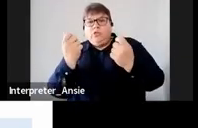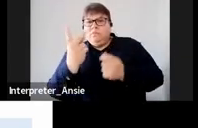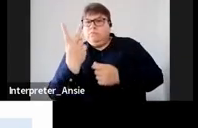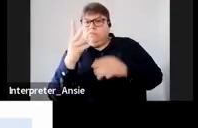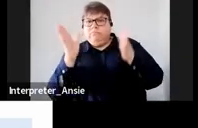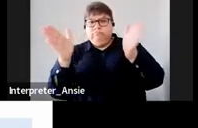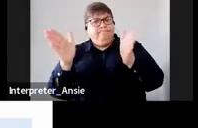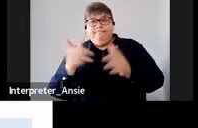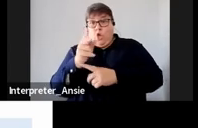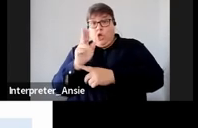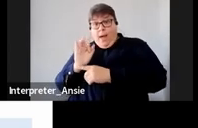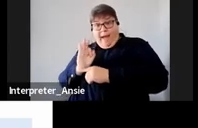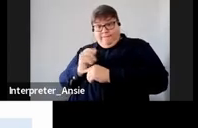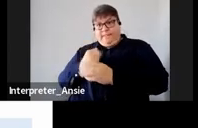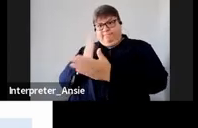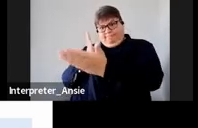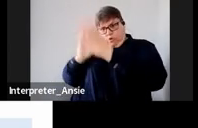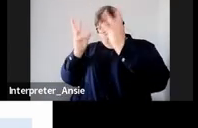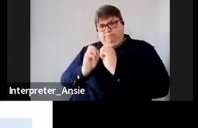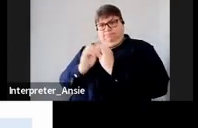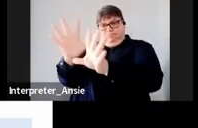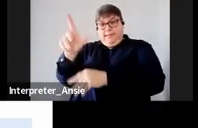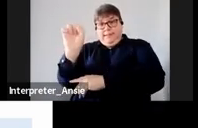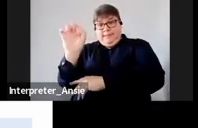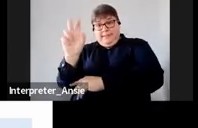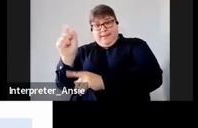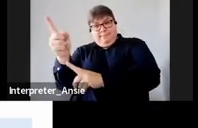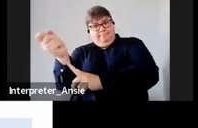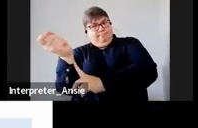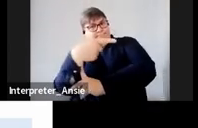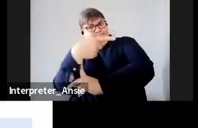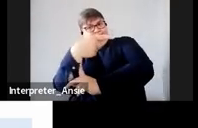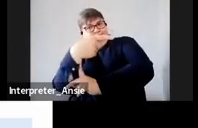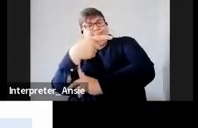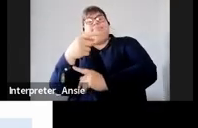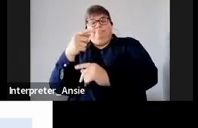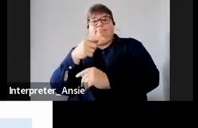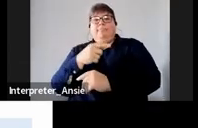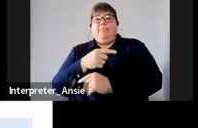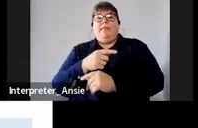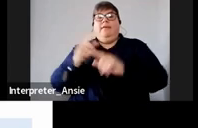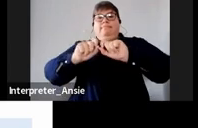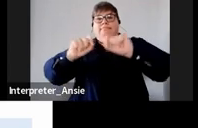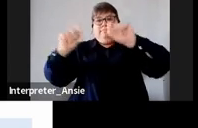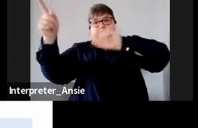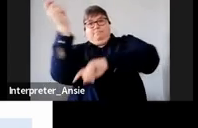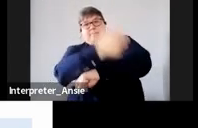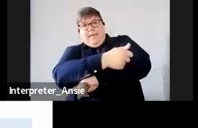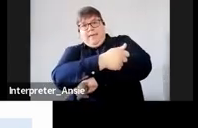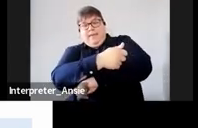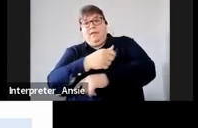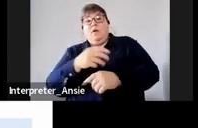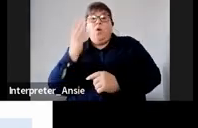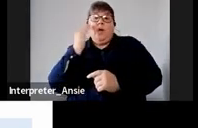for their employees and then it is shown or they've paid it over to Department of Labor coming to SARS when they submit the EMP